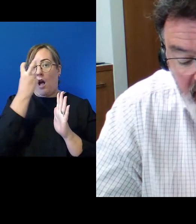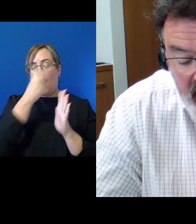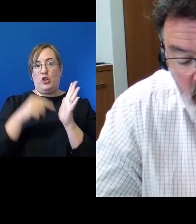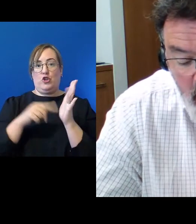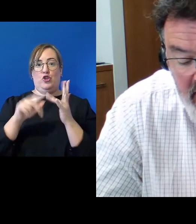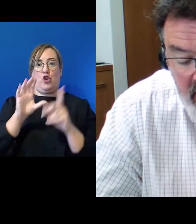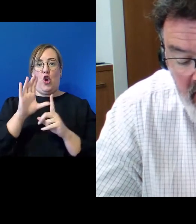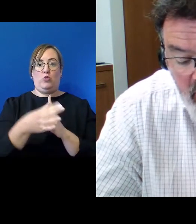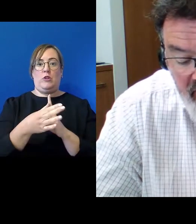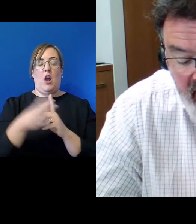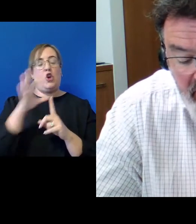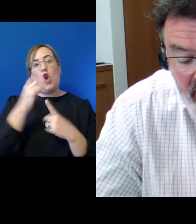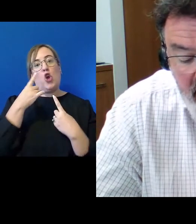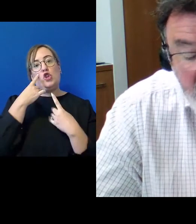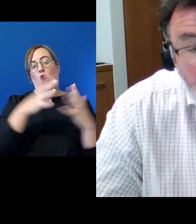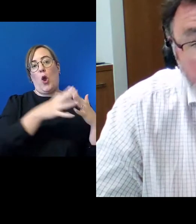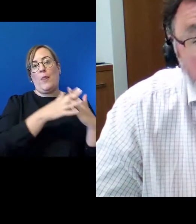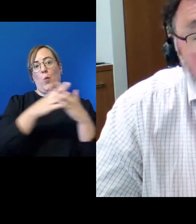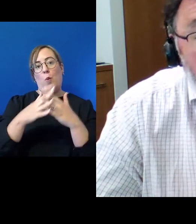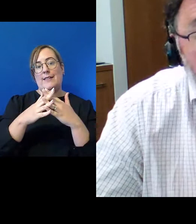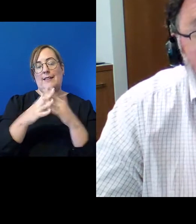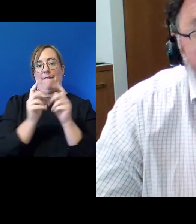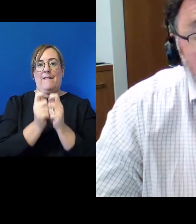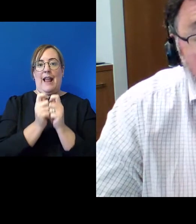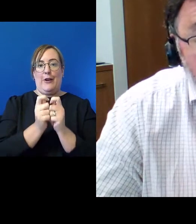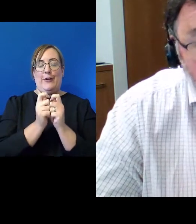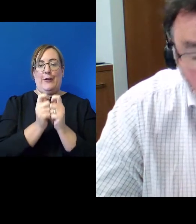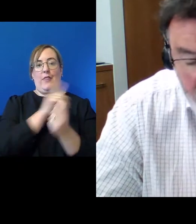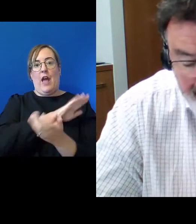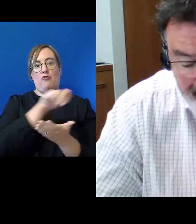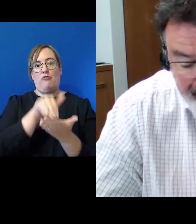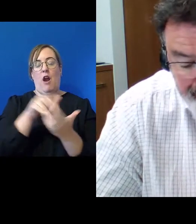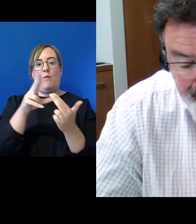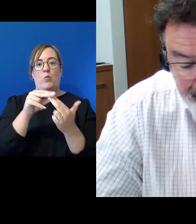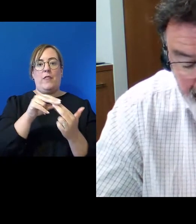not reflect the Western liberal values that travelled here with Captain Cook.